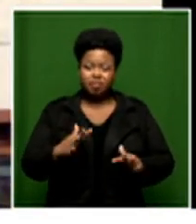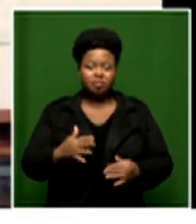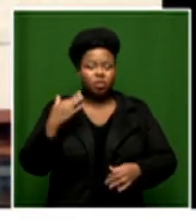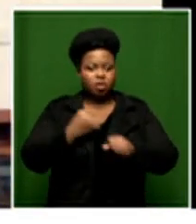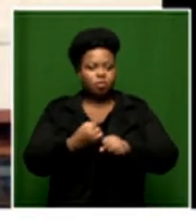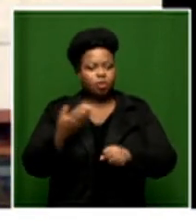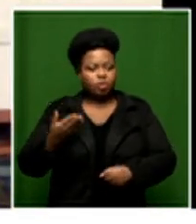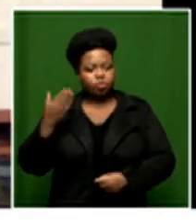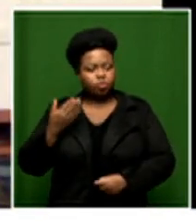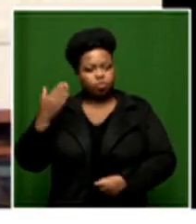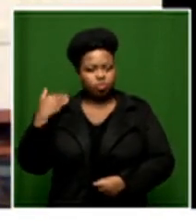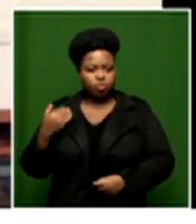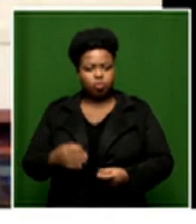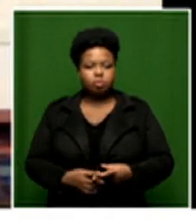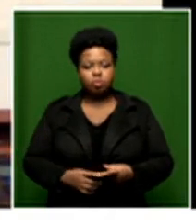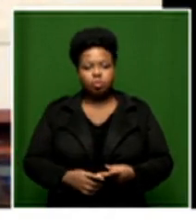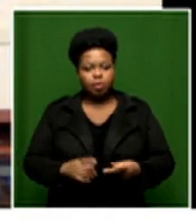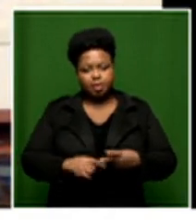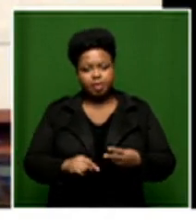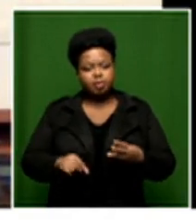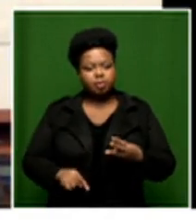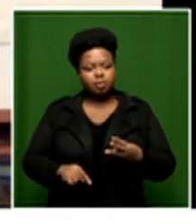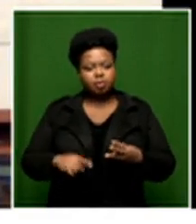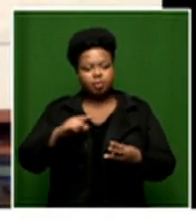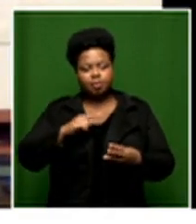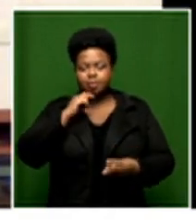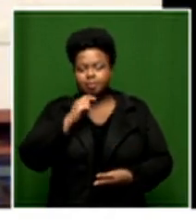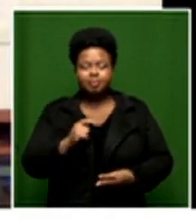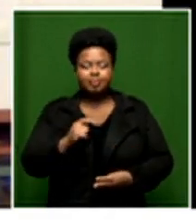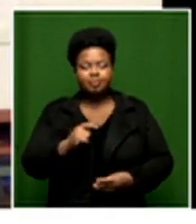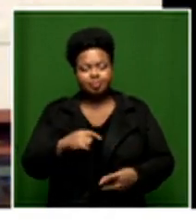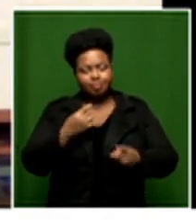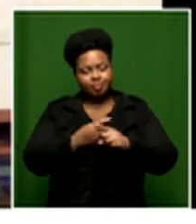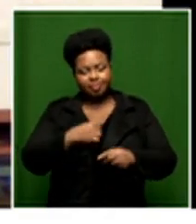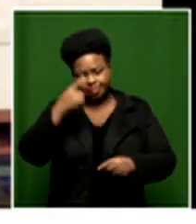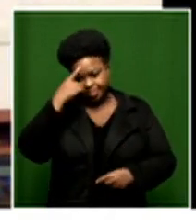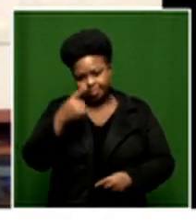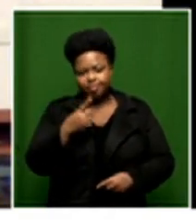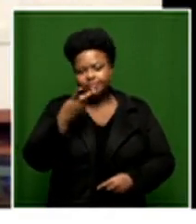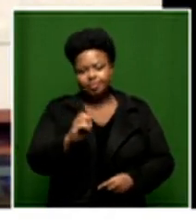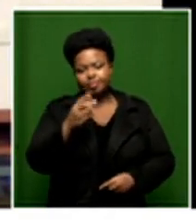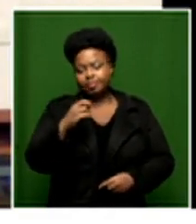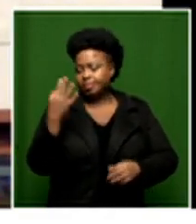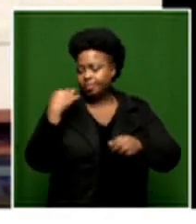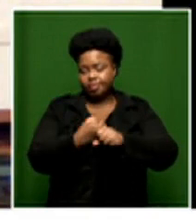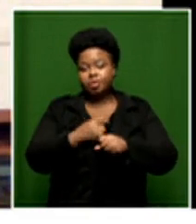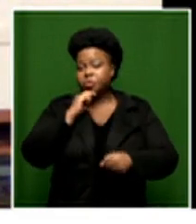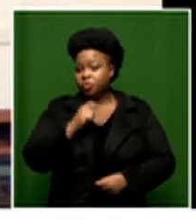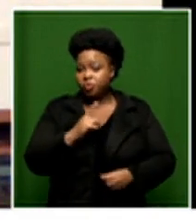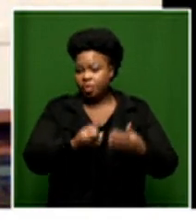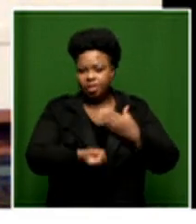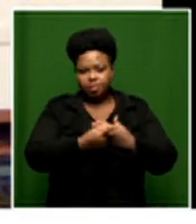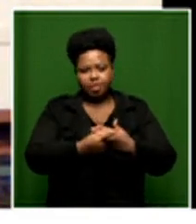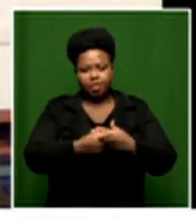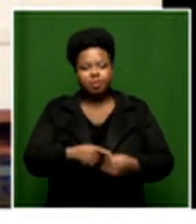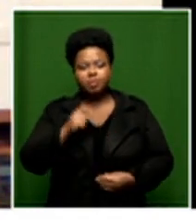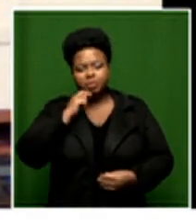decades that are absolutely true today is never waste a good crisis um and i think what 2020 did is that it presented the nature of crisis